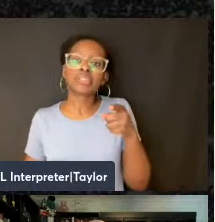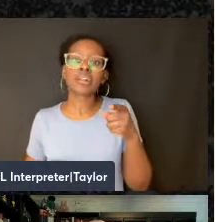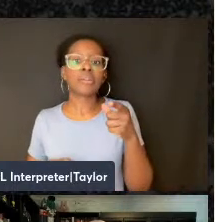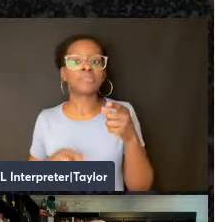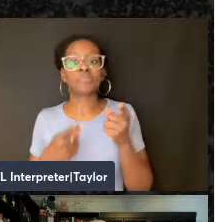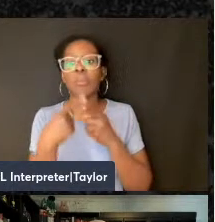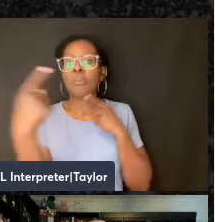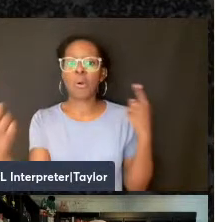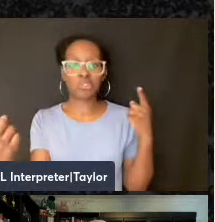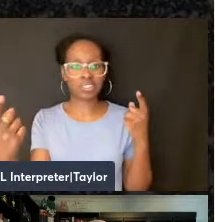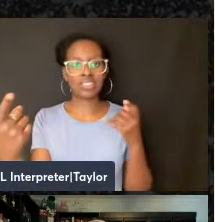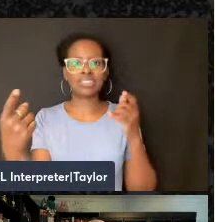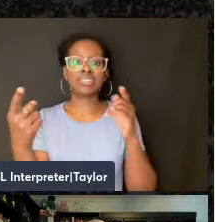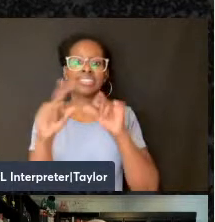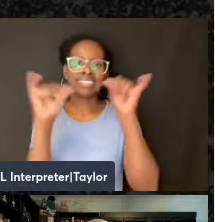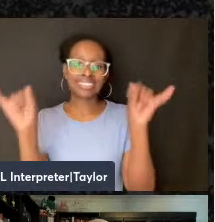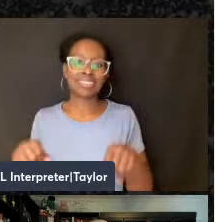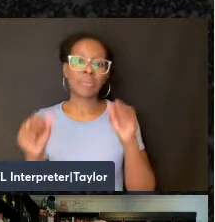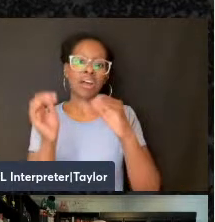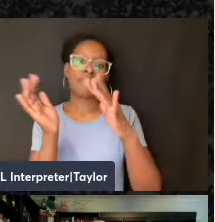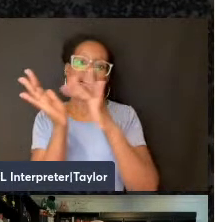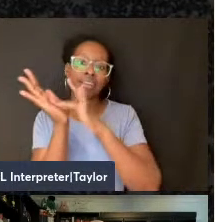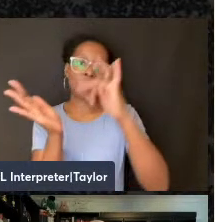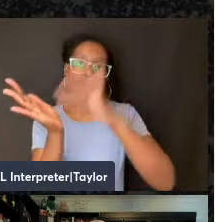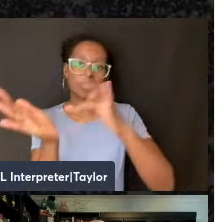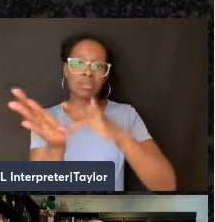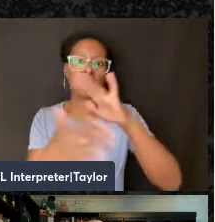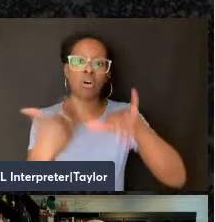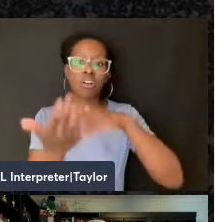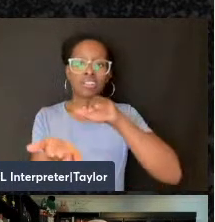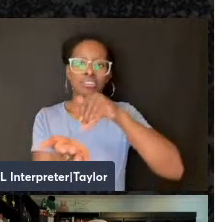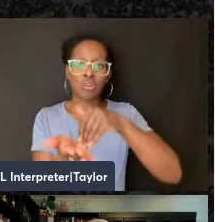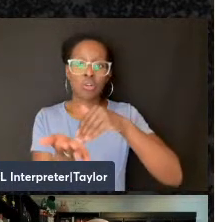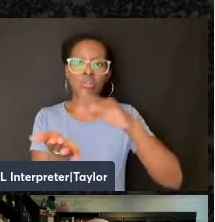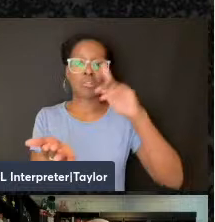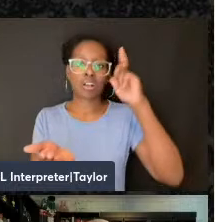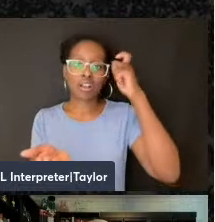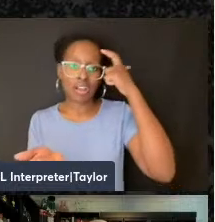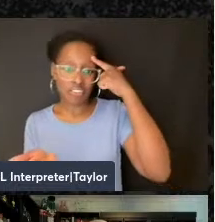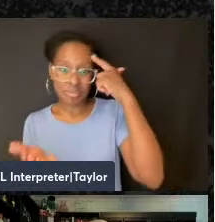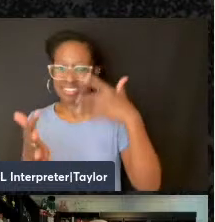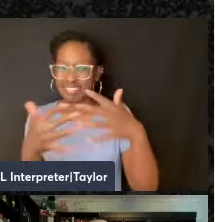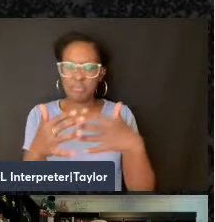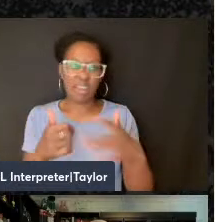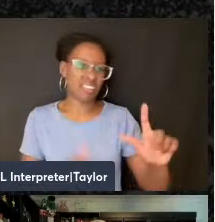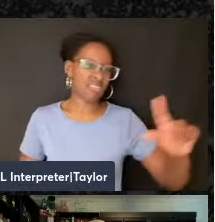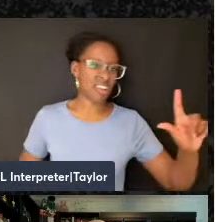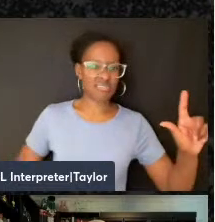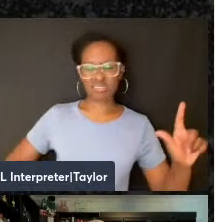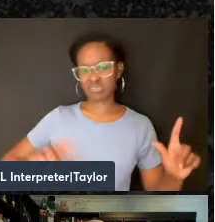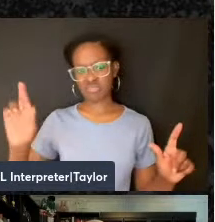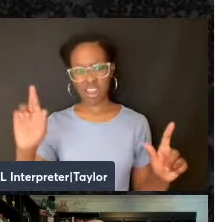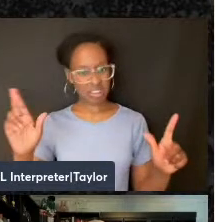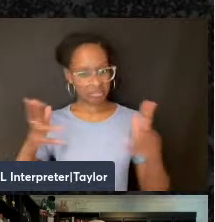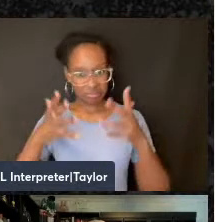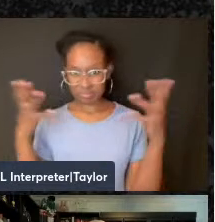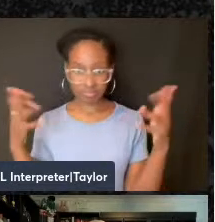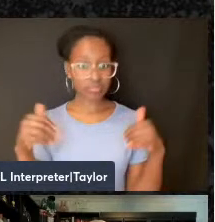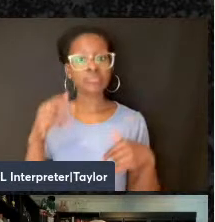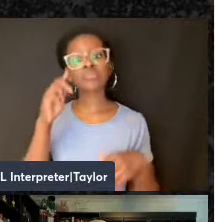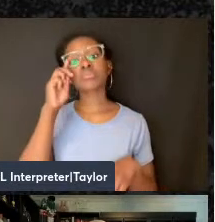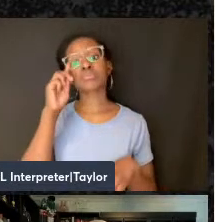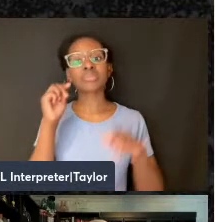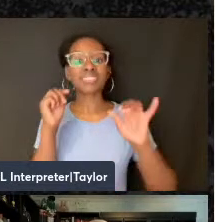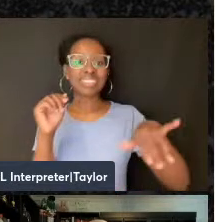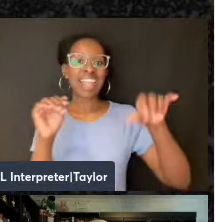of capitalism and all centralized governments, whether left or right-wing regimes. It critiques the hierarchical structure of